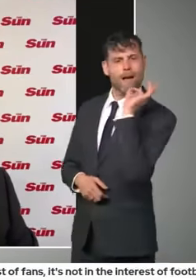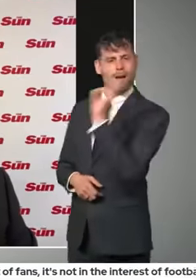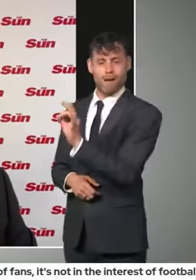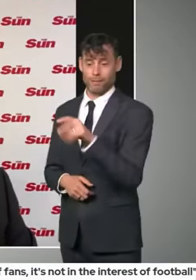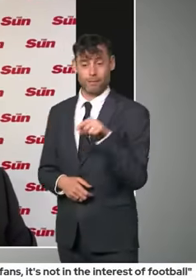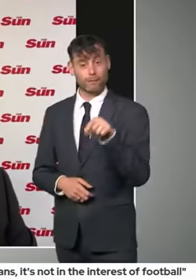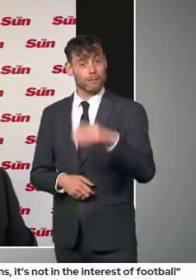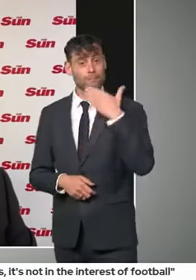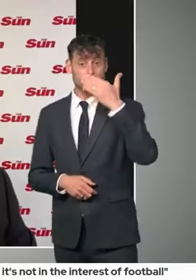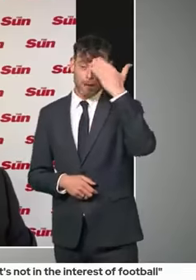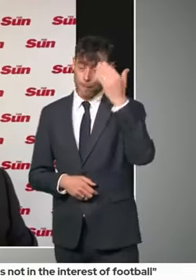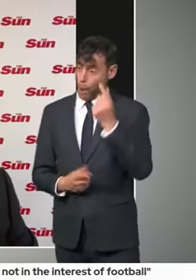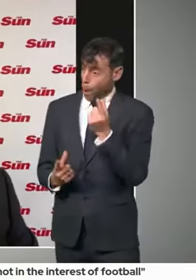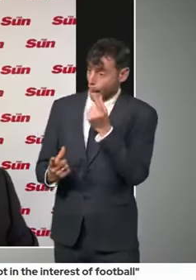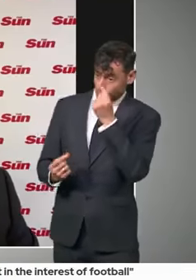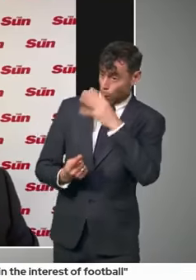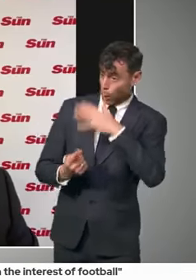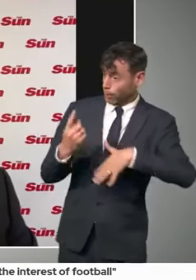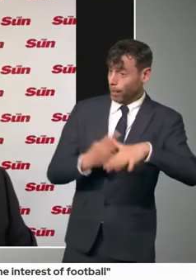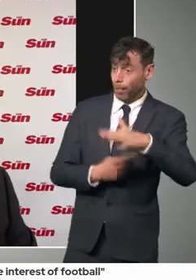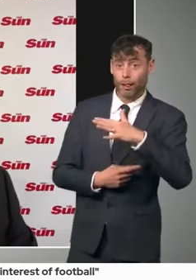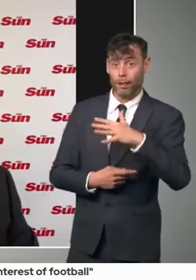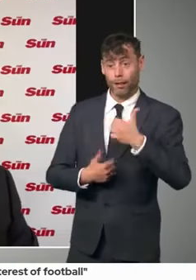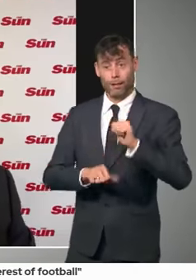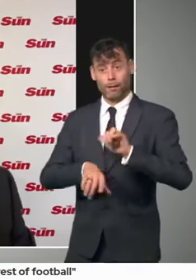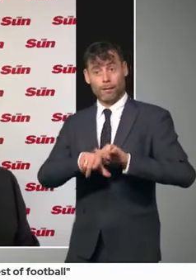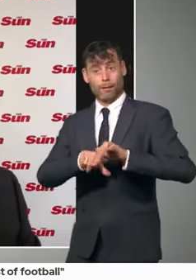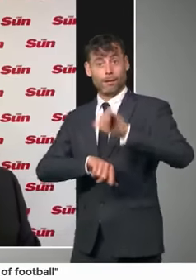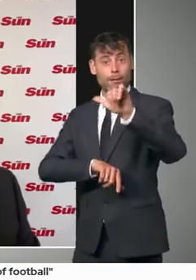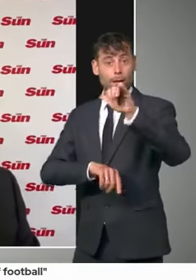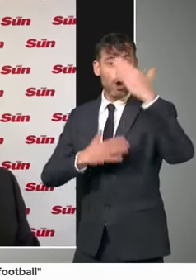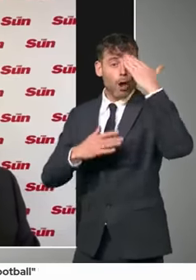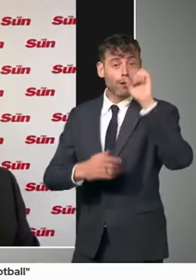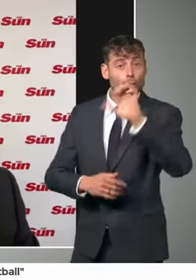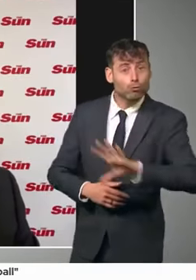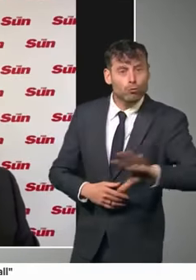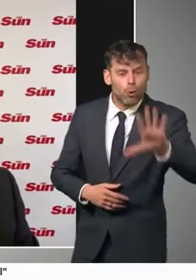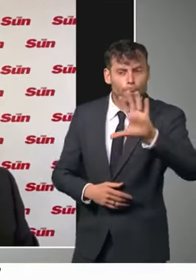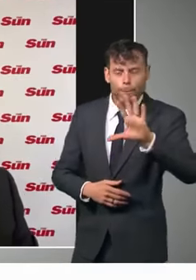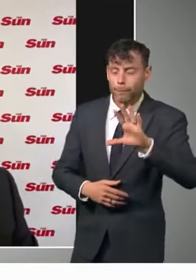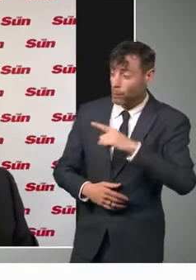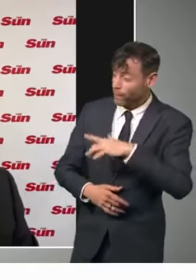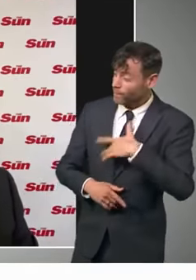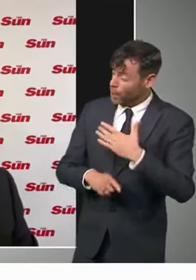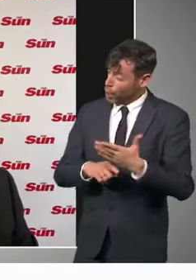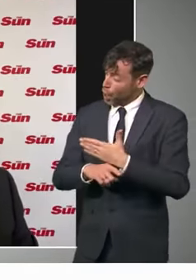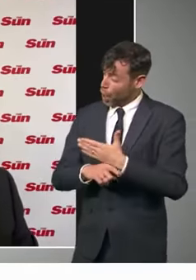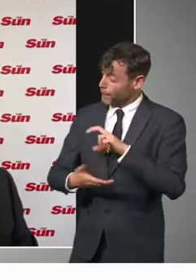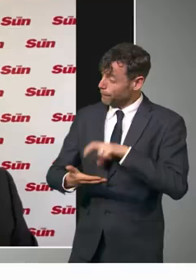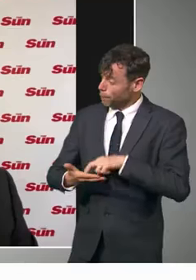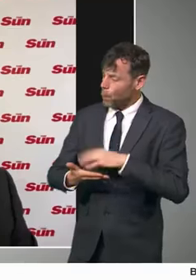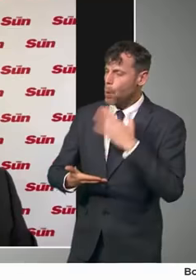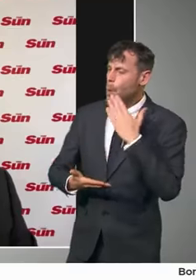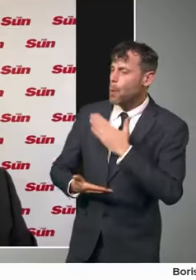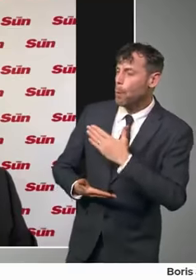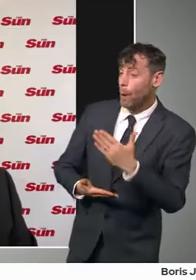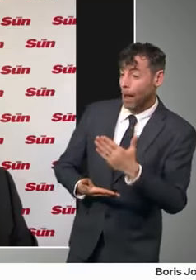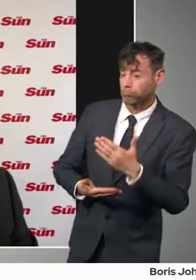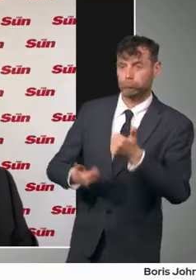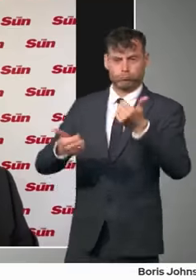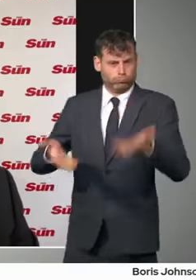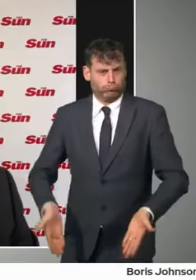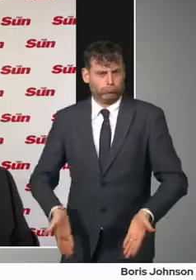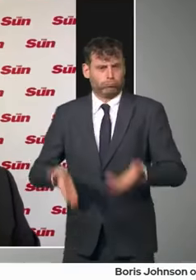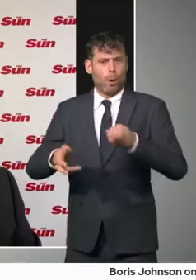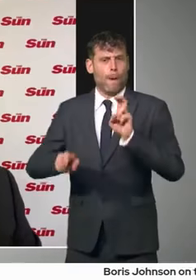too soon to book? And when can they book? And on the football, at the leadership meeting you had today with community leaders and